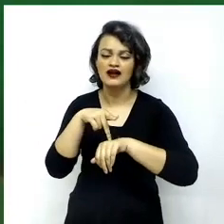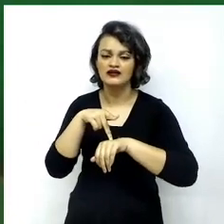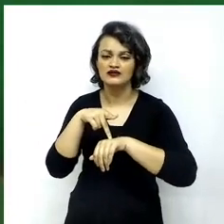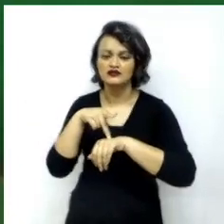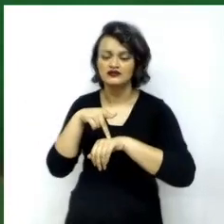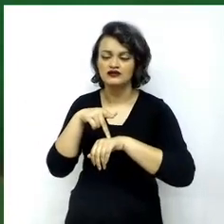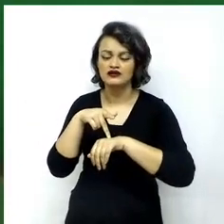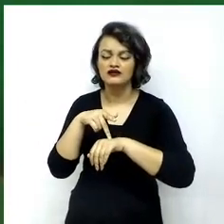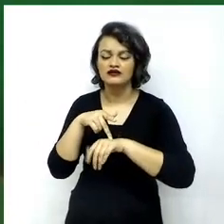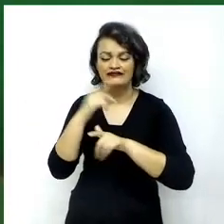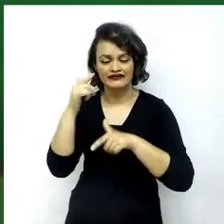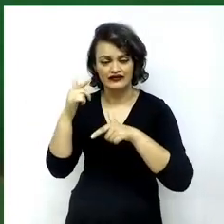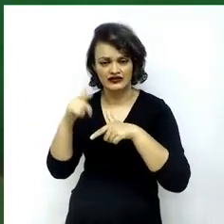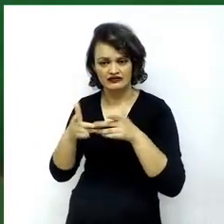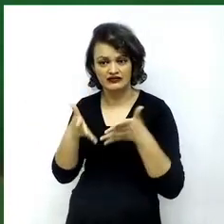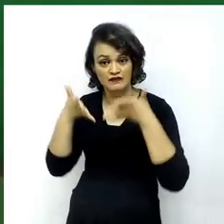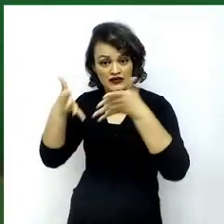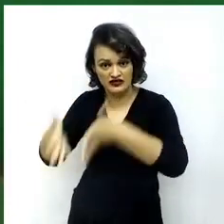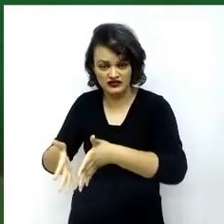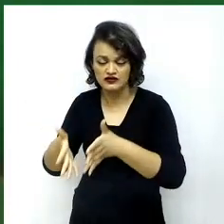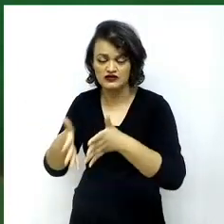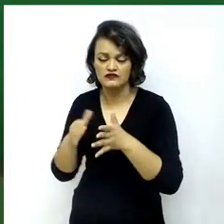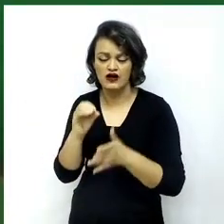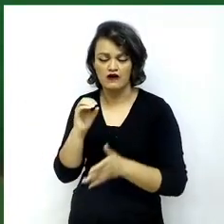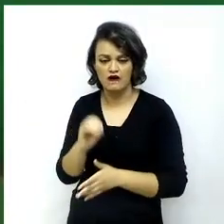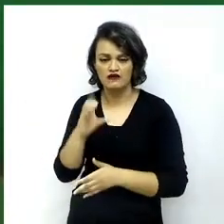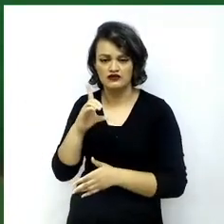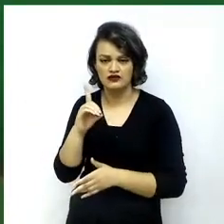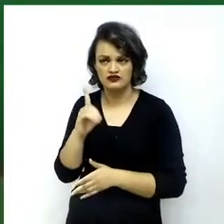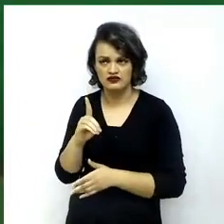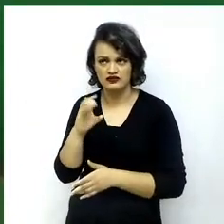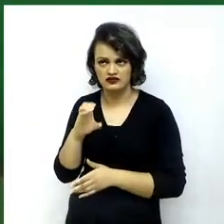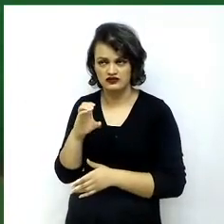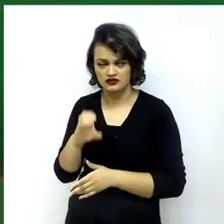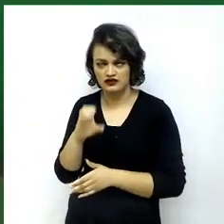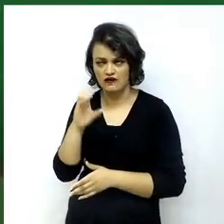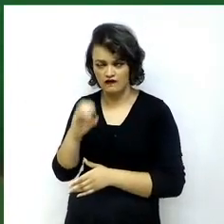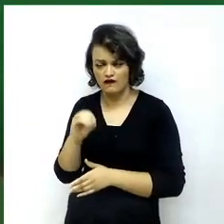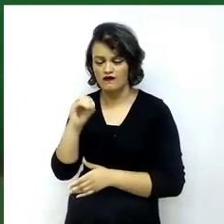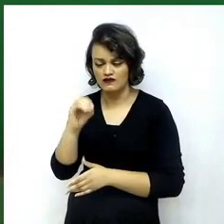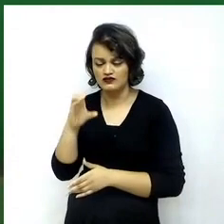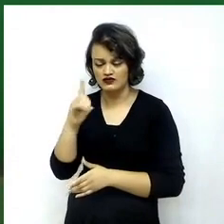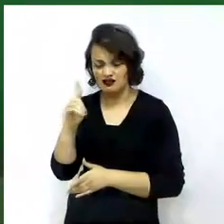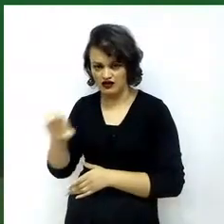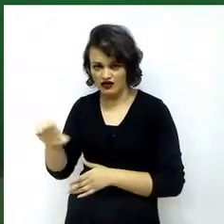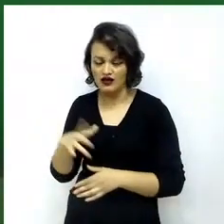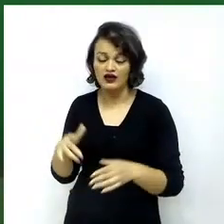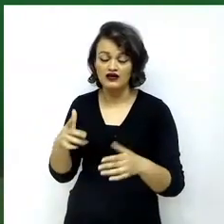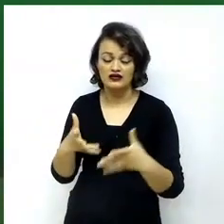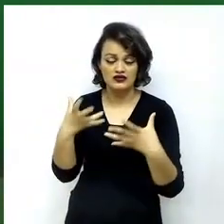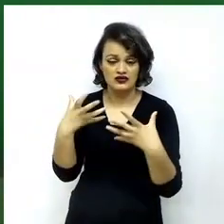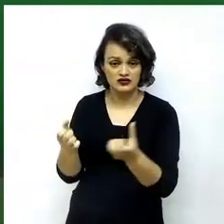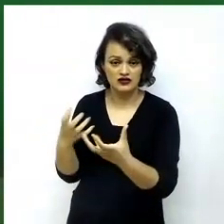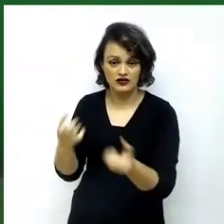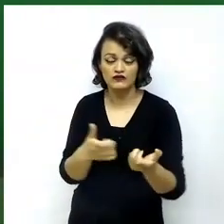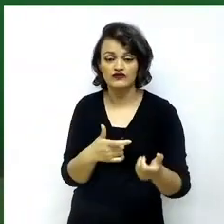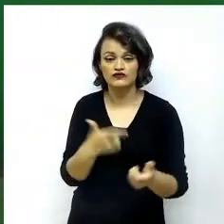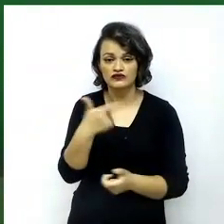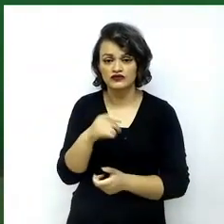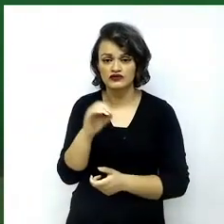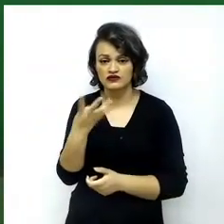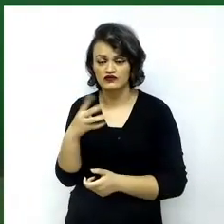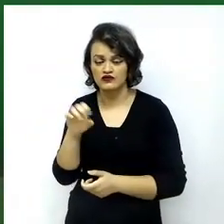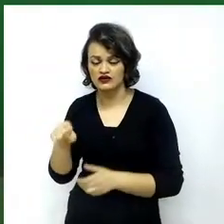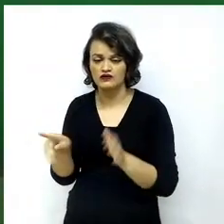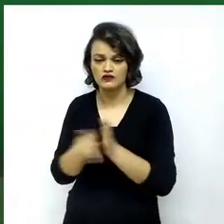We have already joined 96 out of the 248 OECD's legal instruments. We are currently working